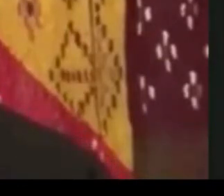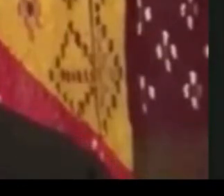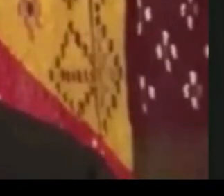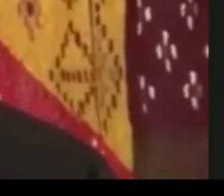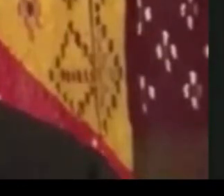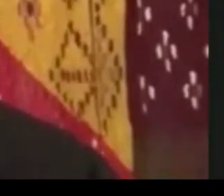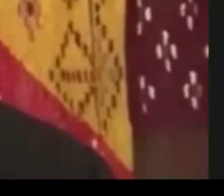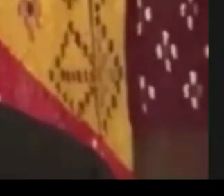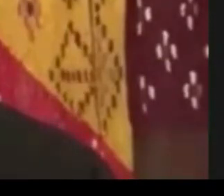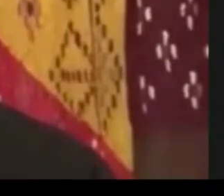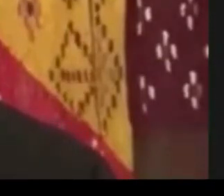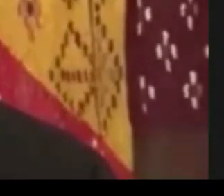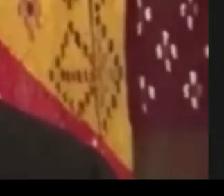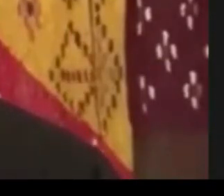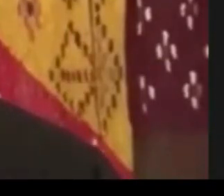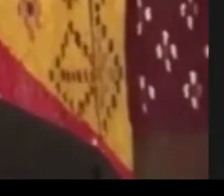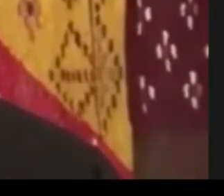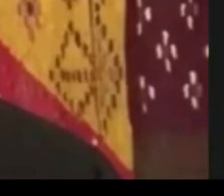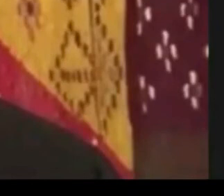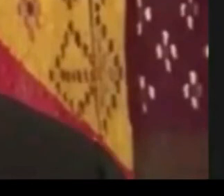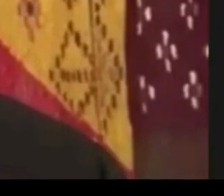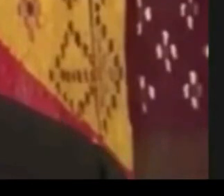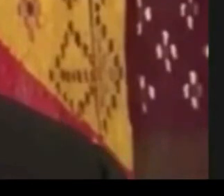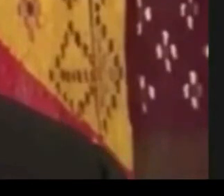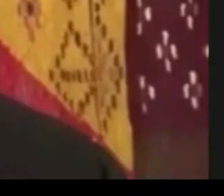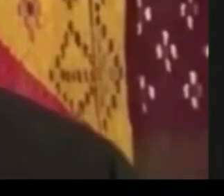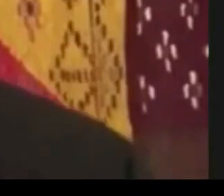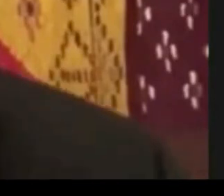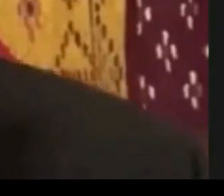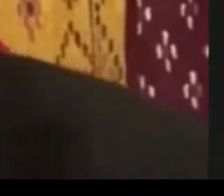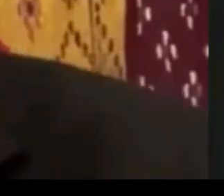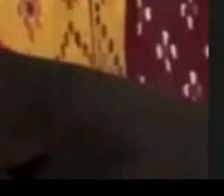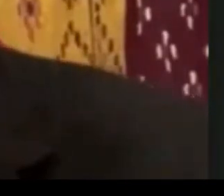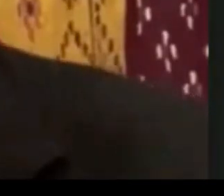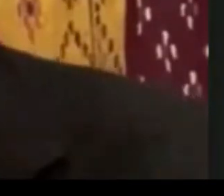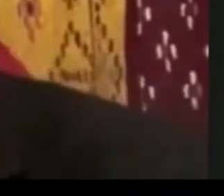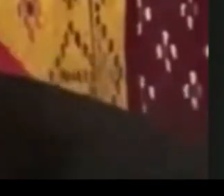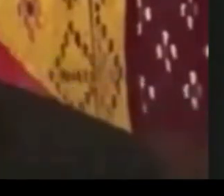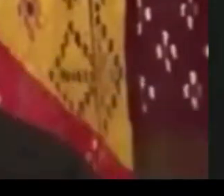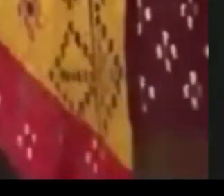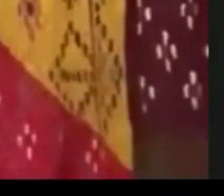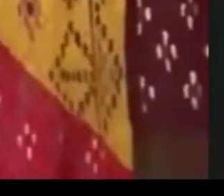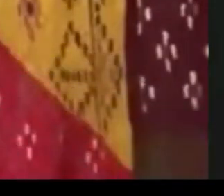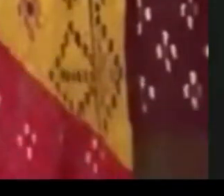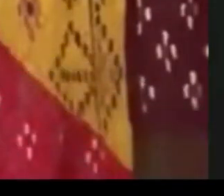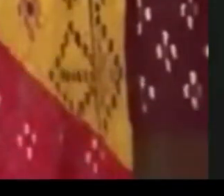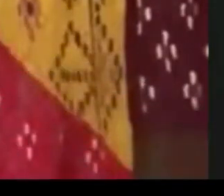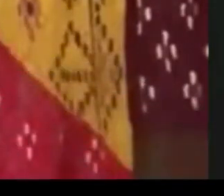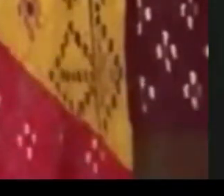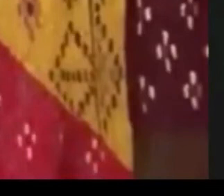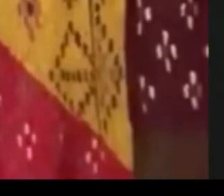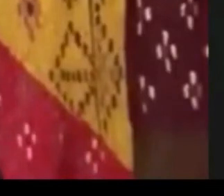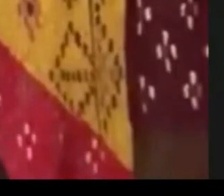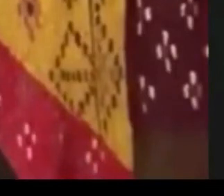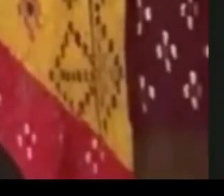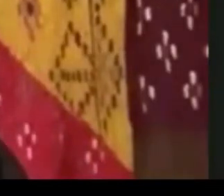and this session actually really brings us to something that triggers complex risks in ways that we